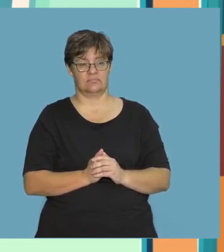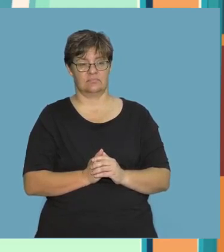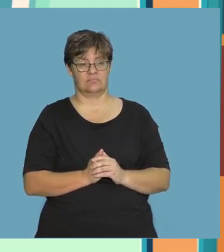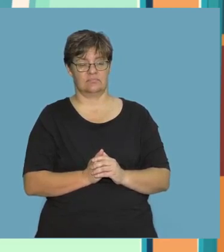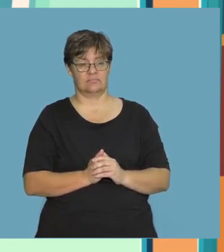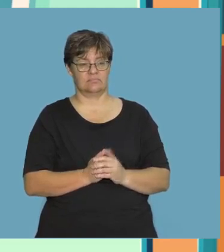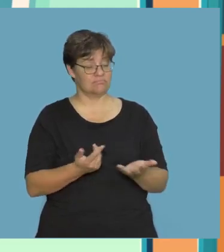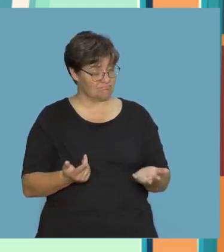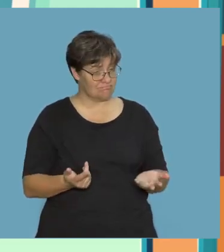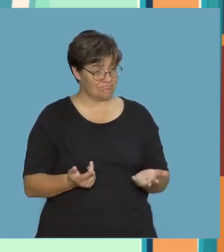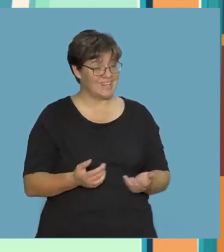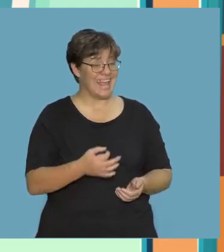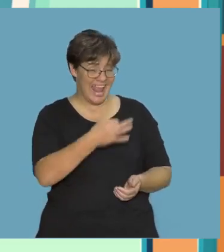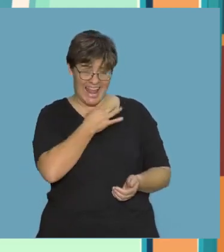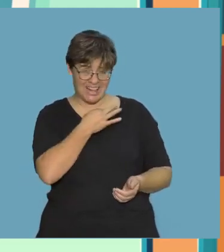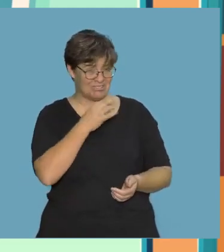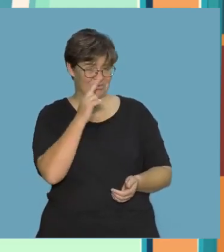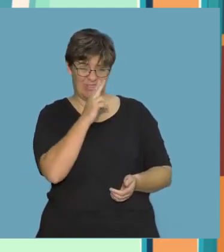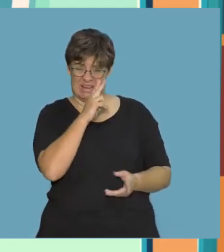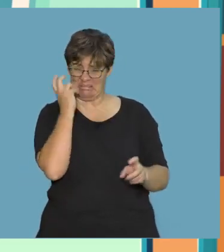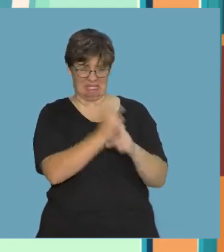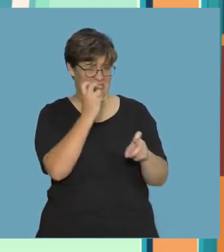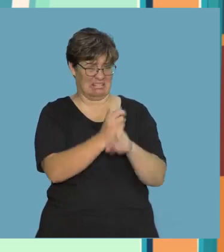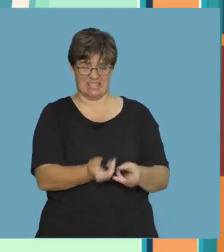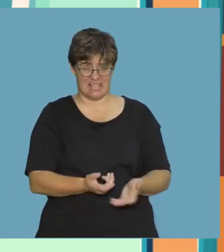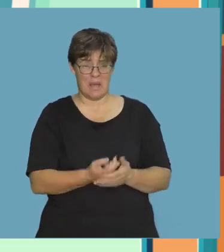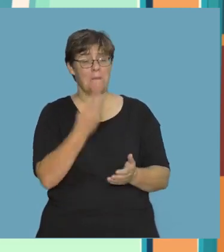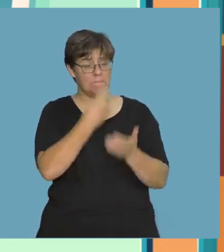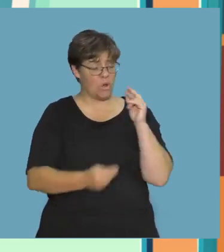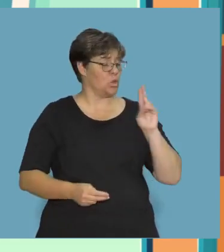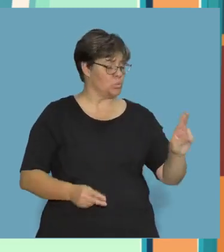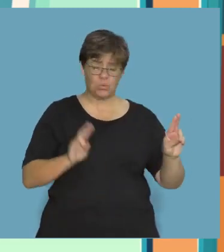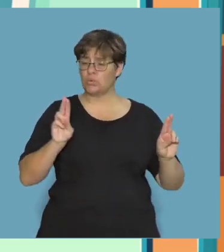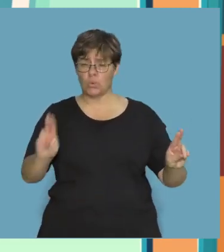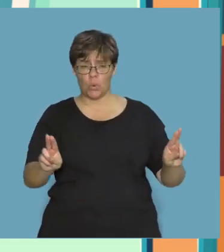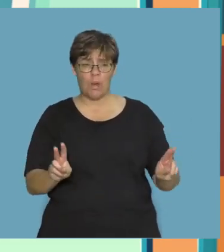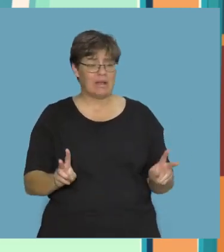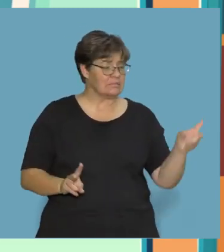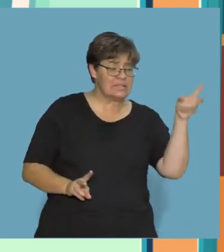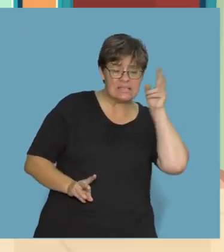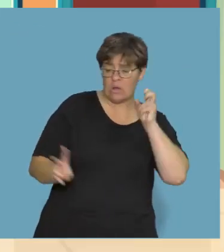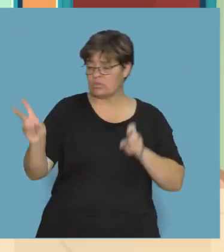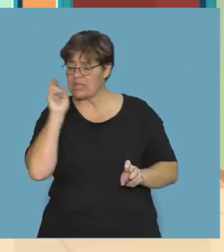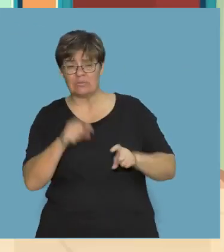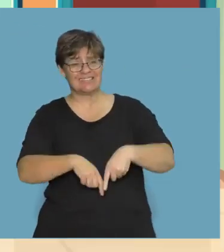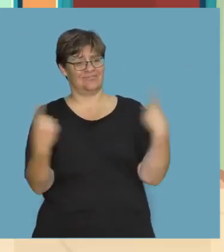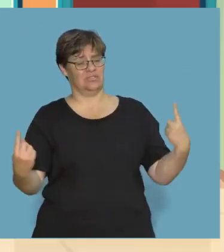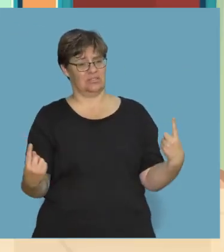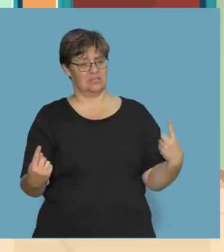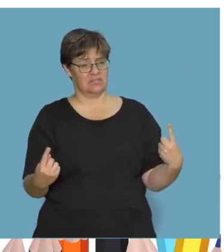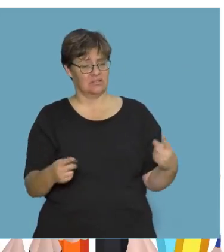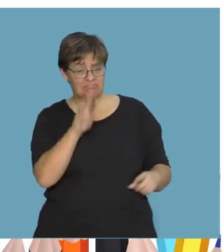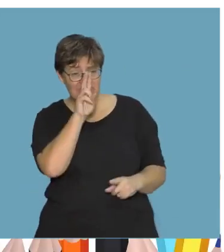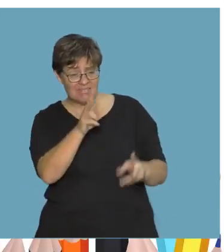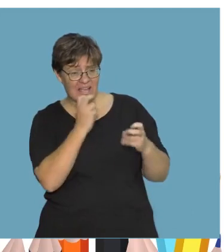Isn't English tricky? Both words have the U vowel in them, but it sounds different in each word. Listen again.